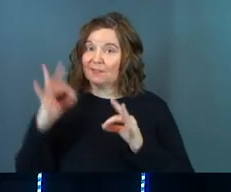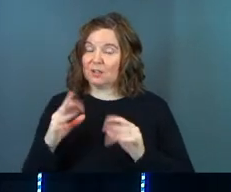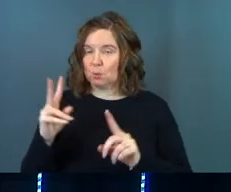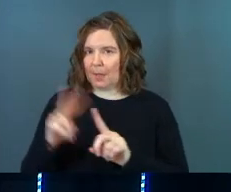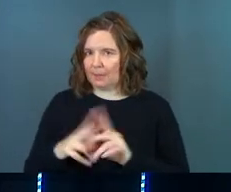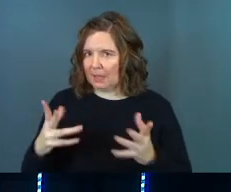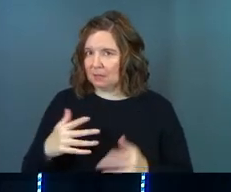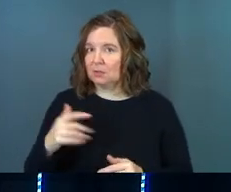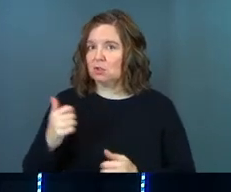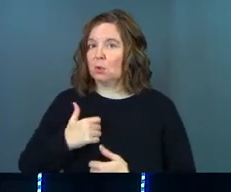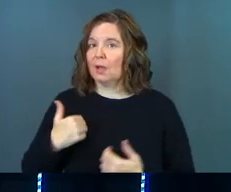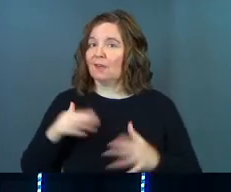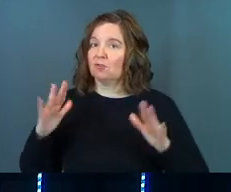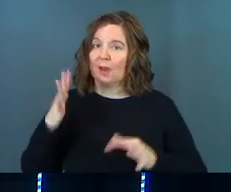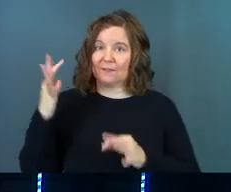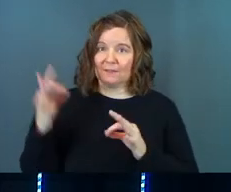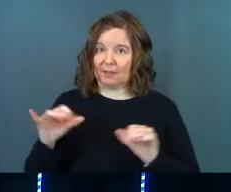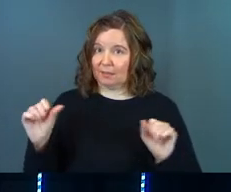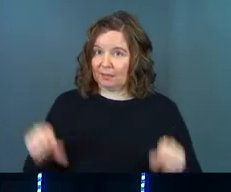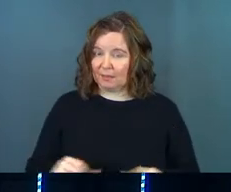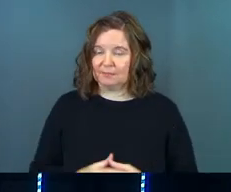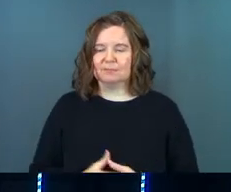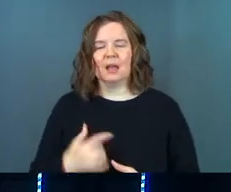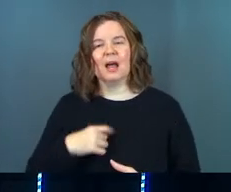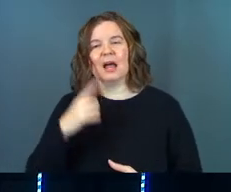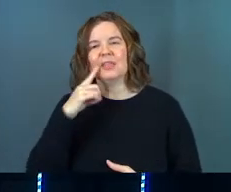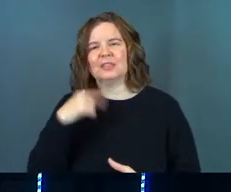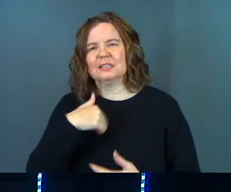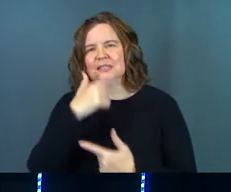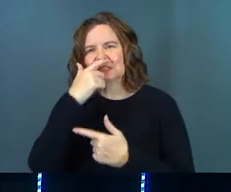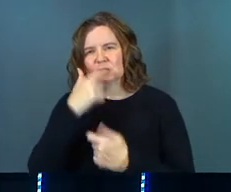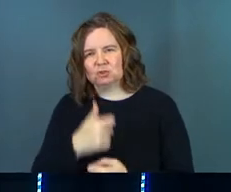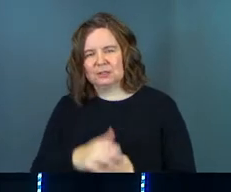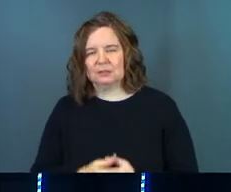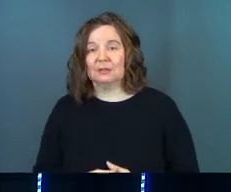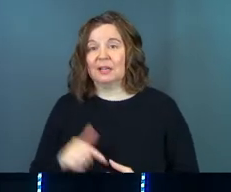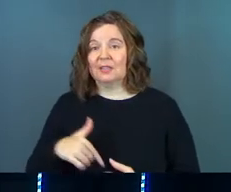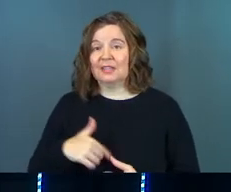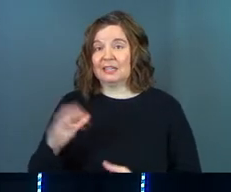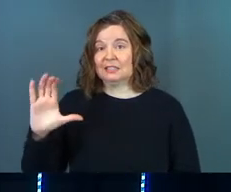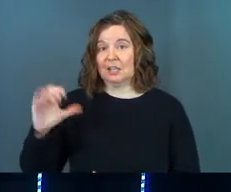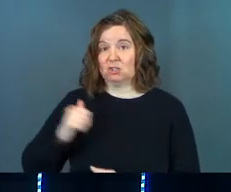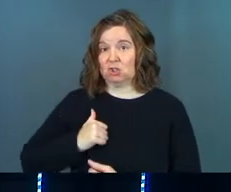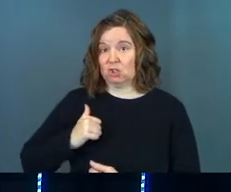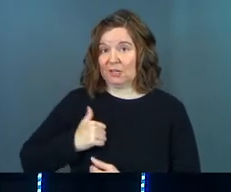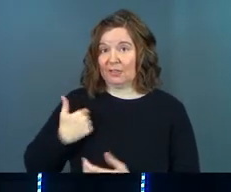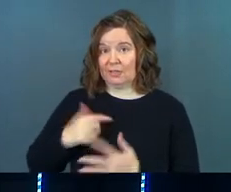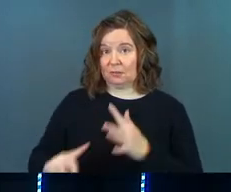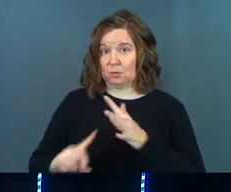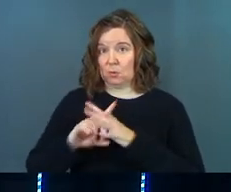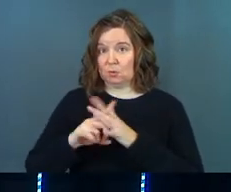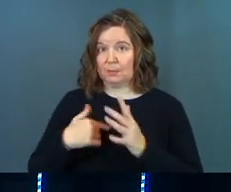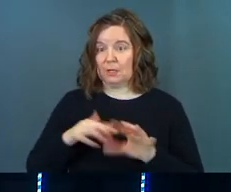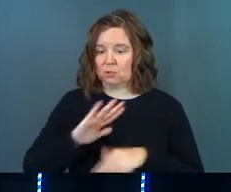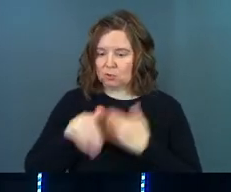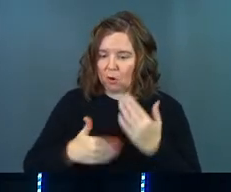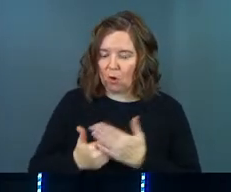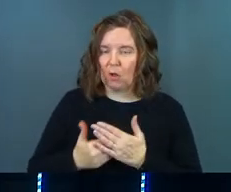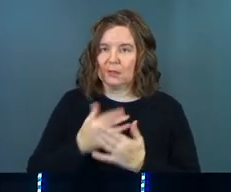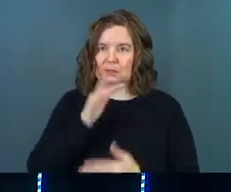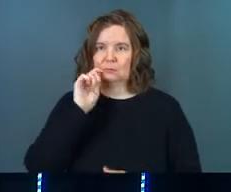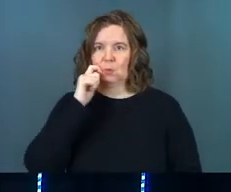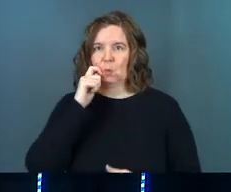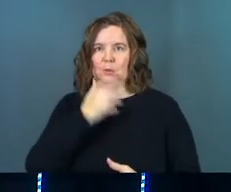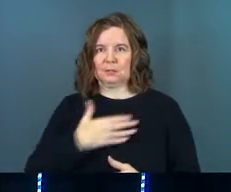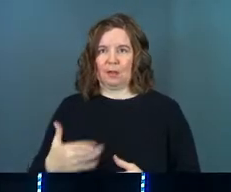application. Soldiers can have great faith. I think this is interesting. This centurion that shows up and does all this